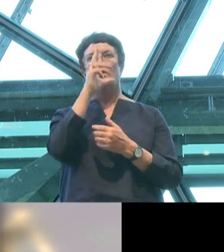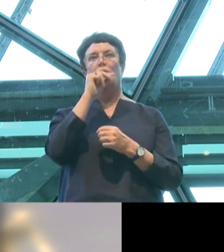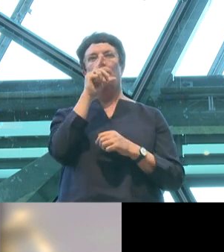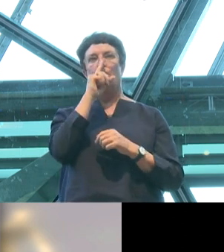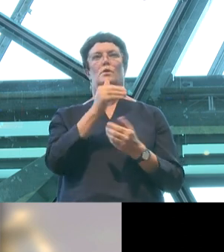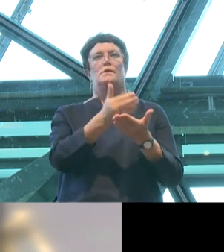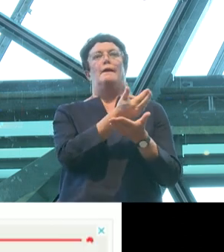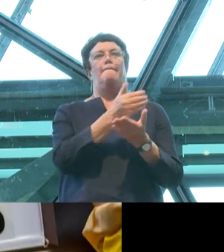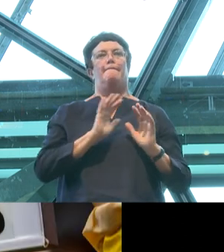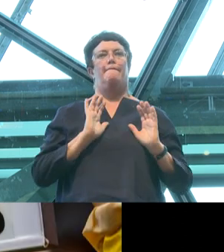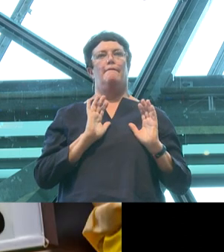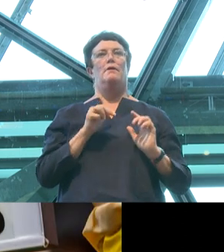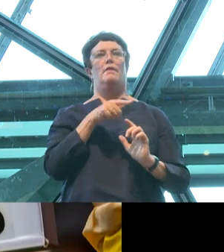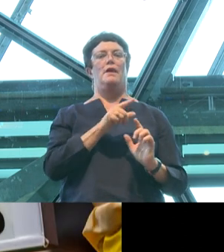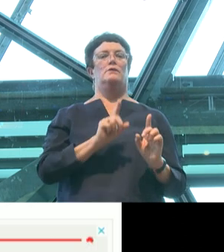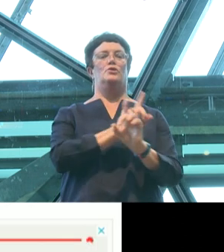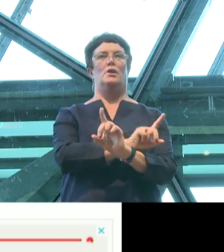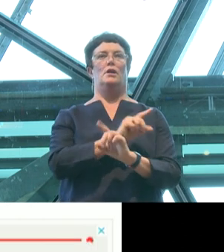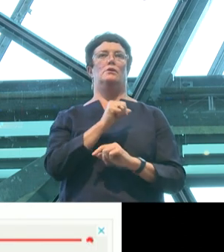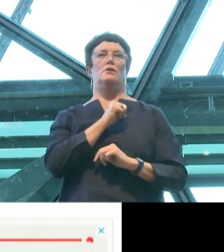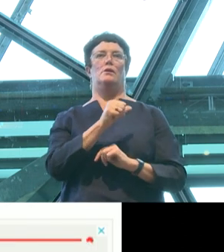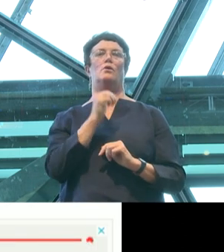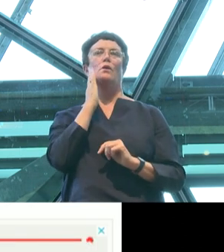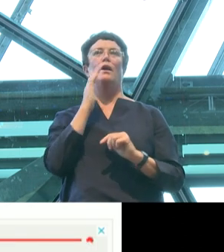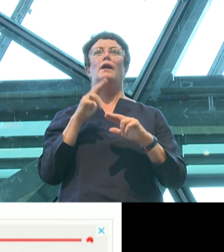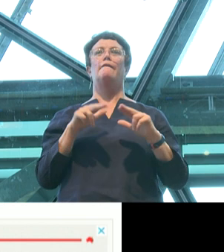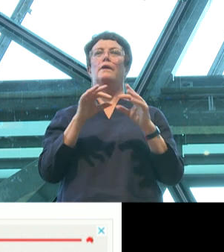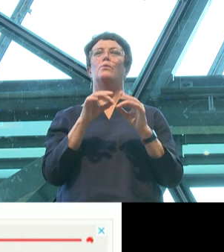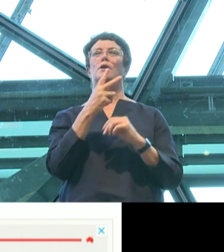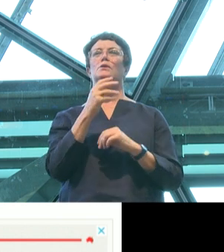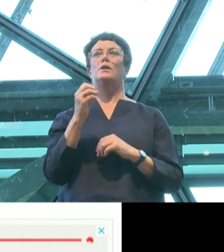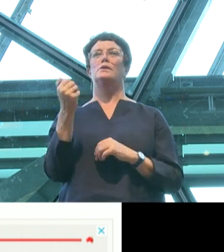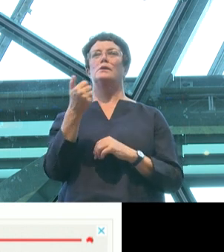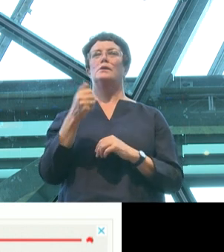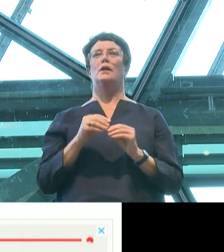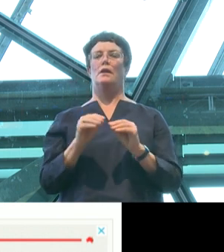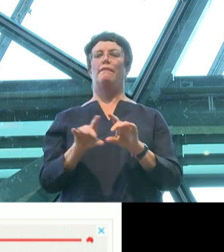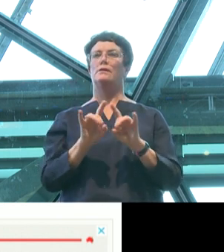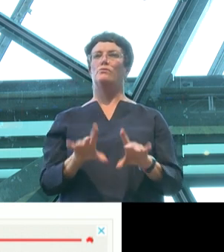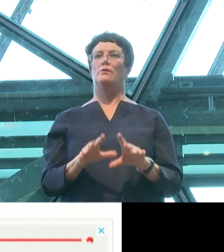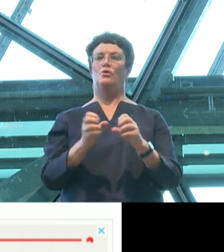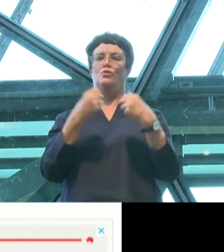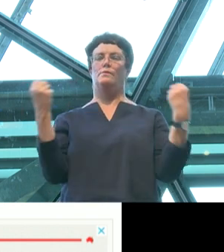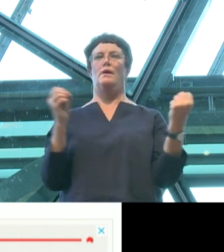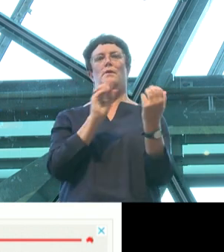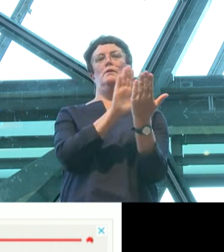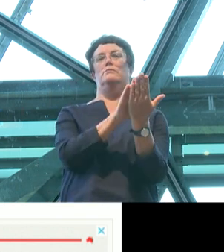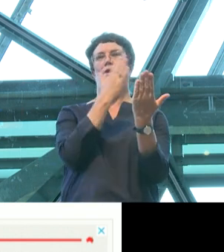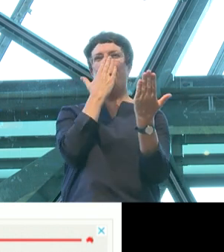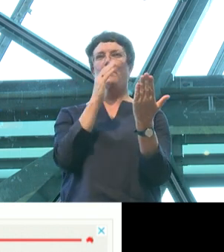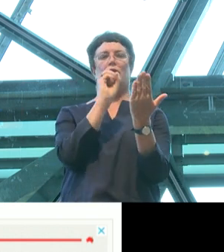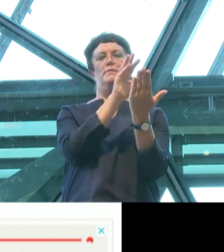And that changed in February 2016 when the Australian ran its first front page story